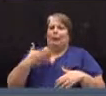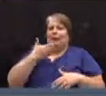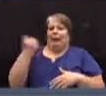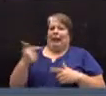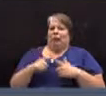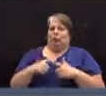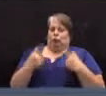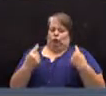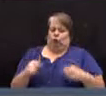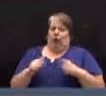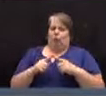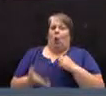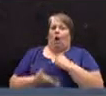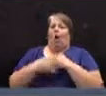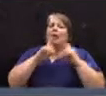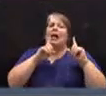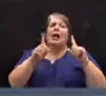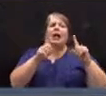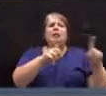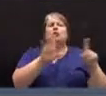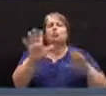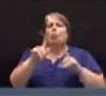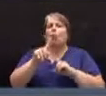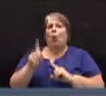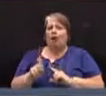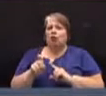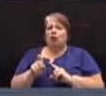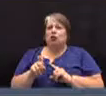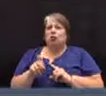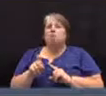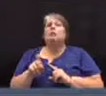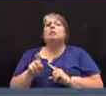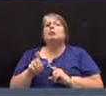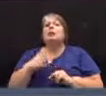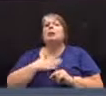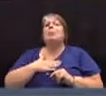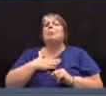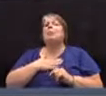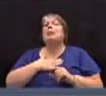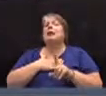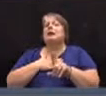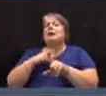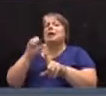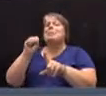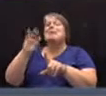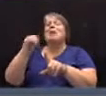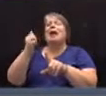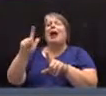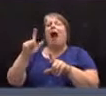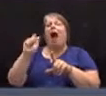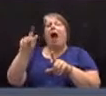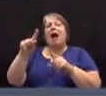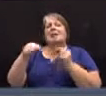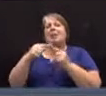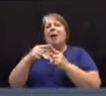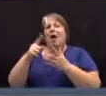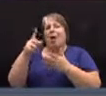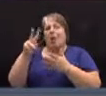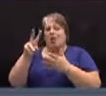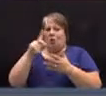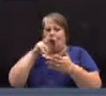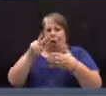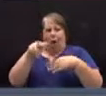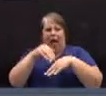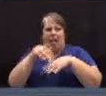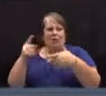and help answer your question. Bear with me, and please, if you wouldn't mind, looking at the front page